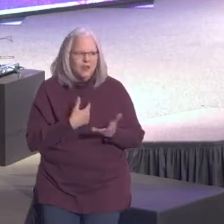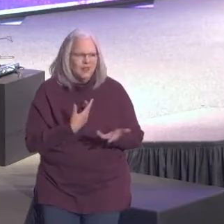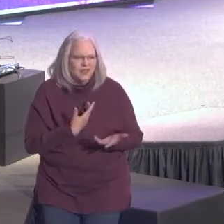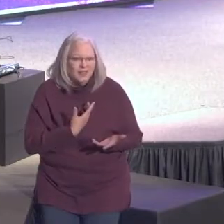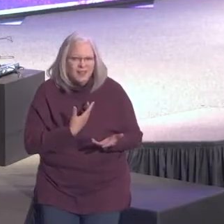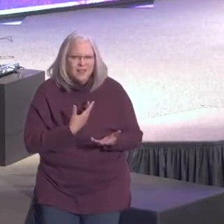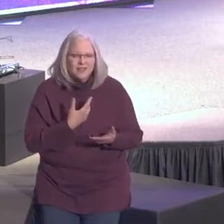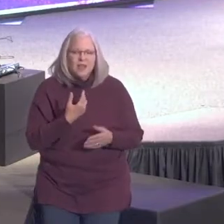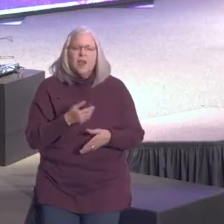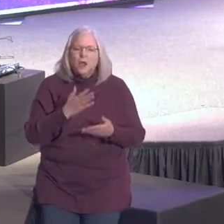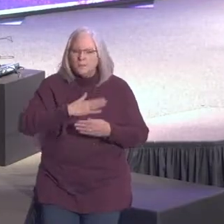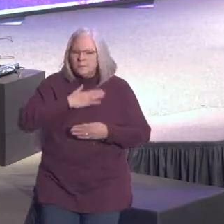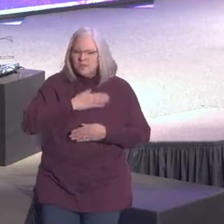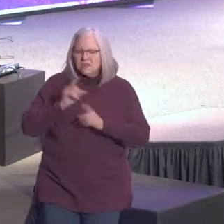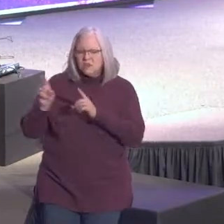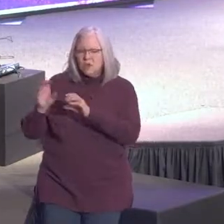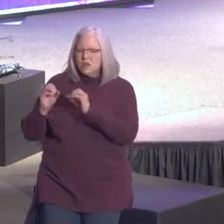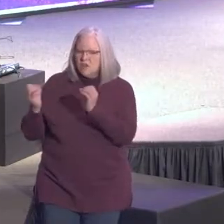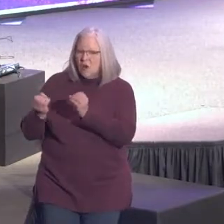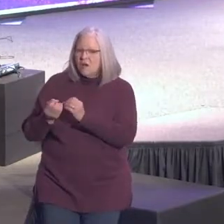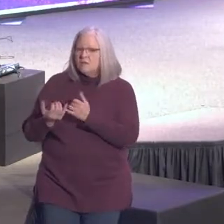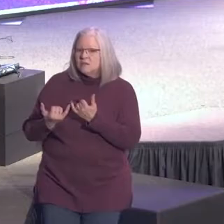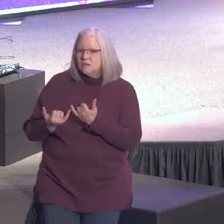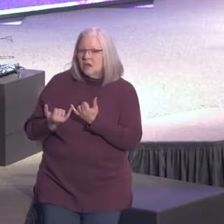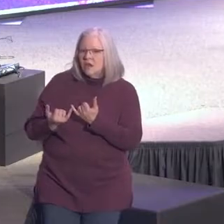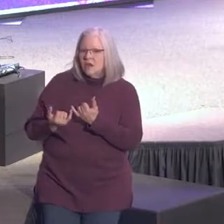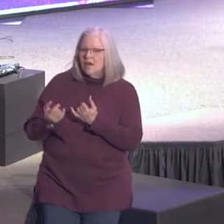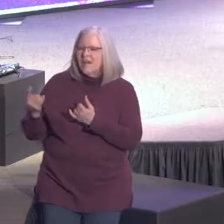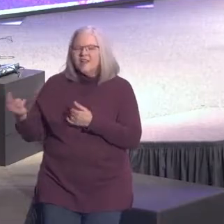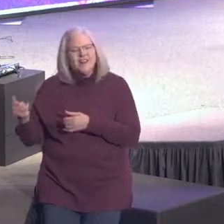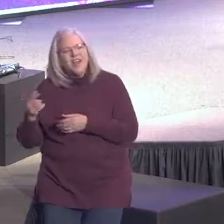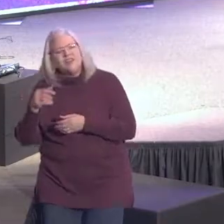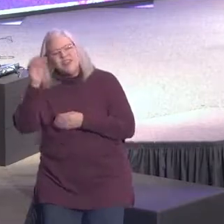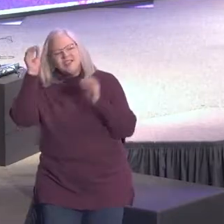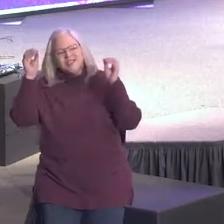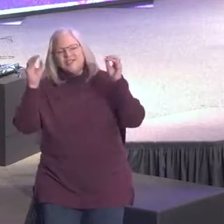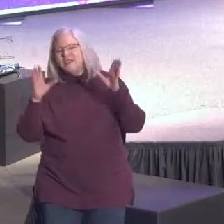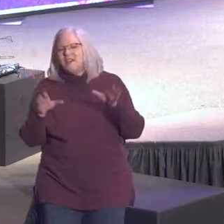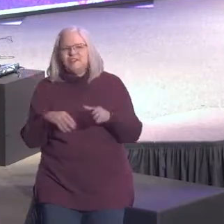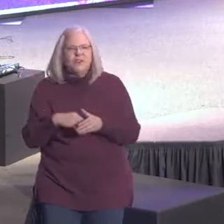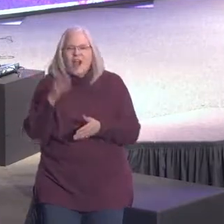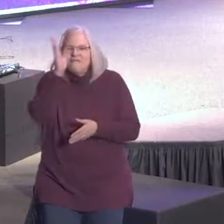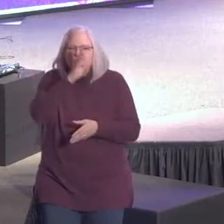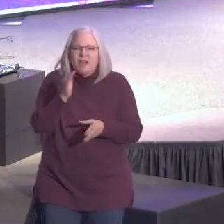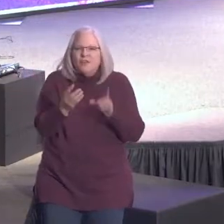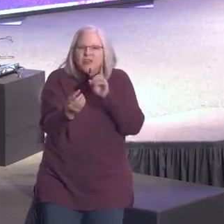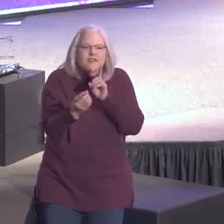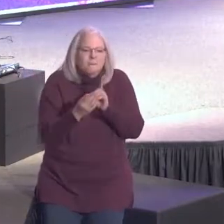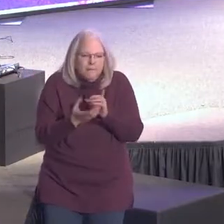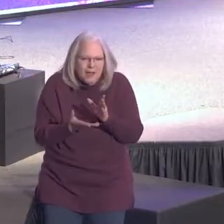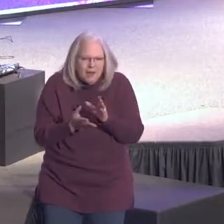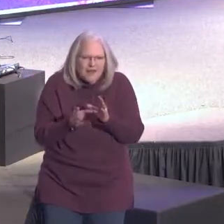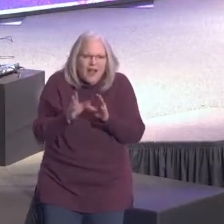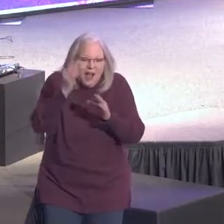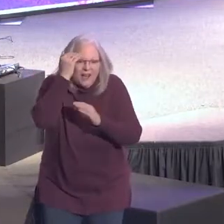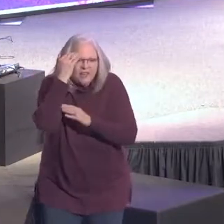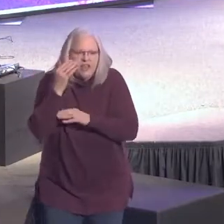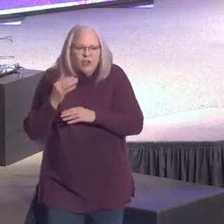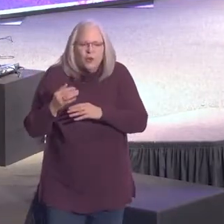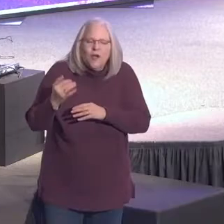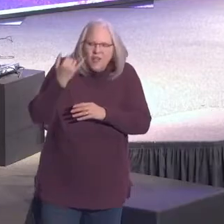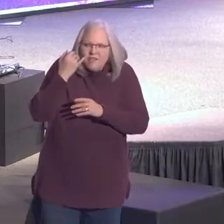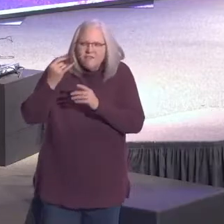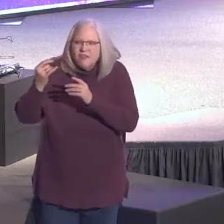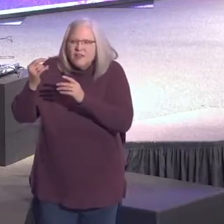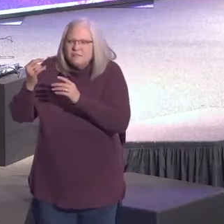And I said, please report to Mr. Reese's office and you know, Mr. Reese at the time, I never spoke to the guy in my life. I tried to stay away from Mr. Reese. But